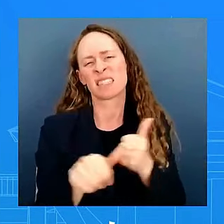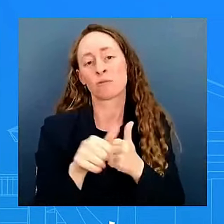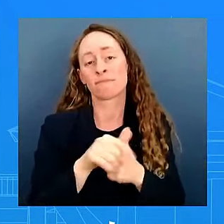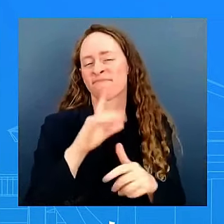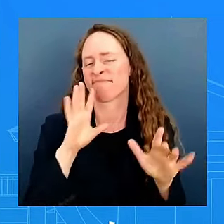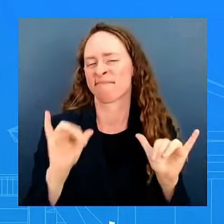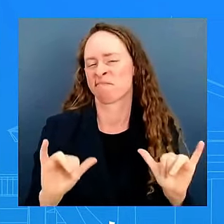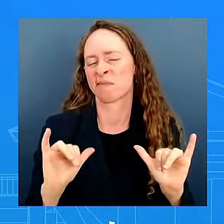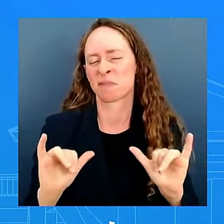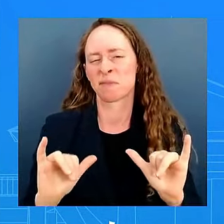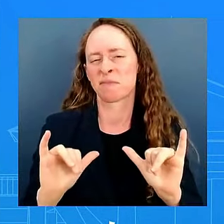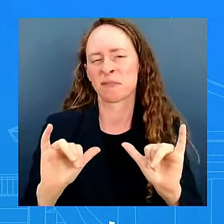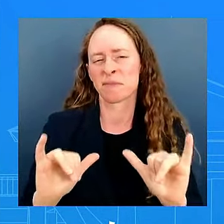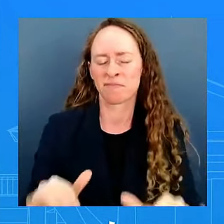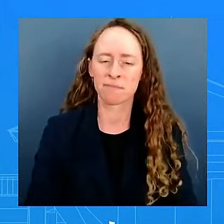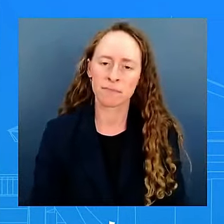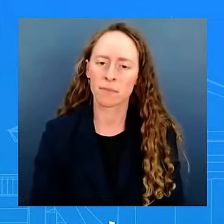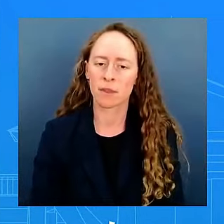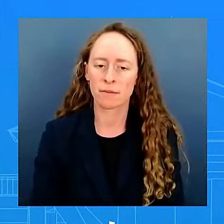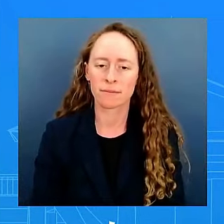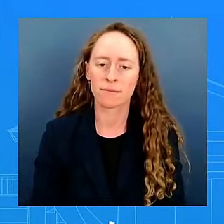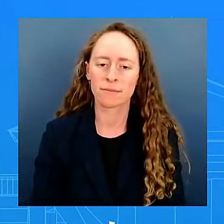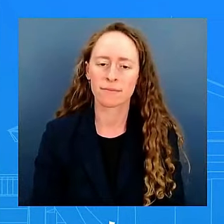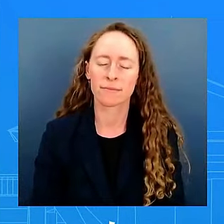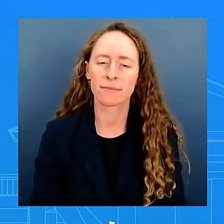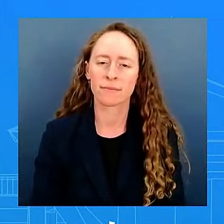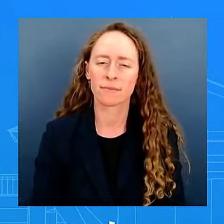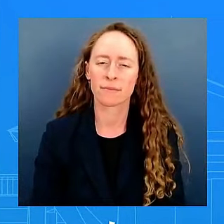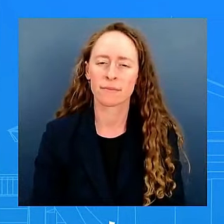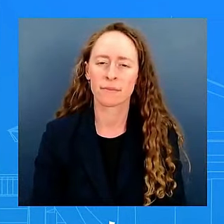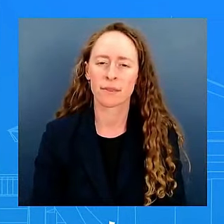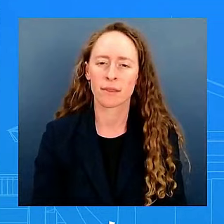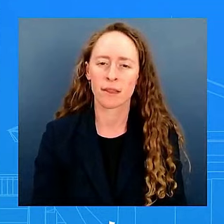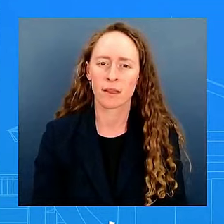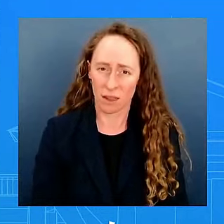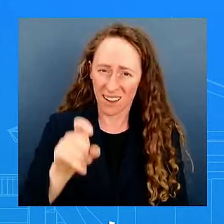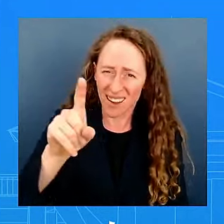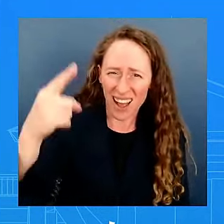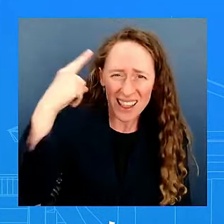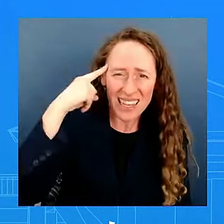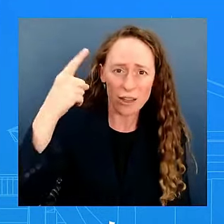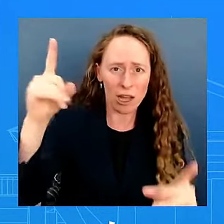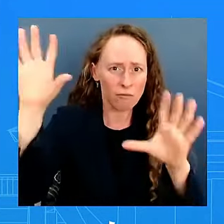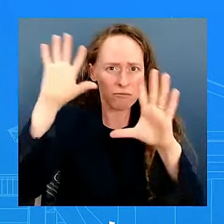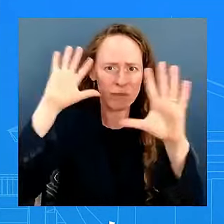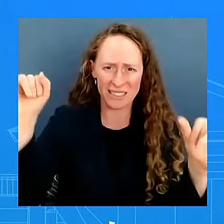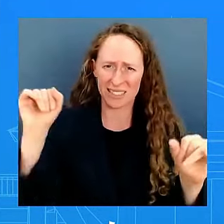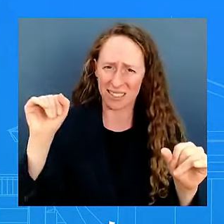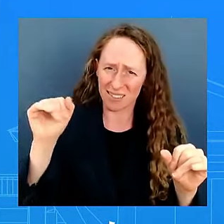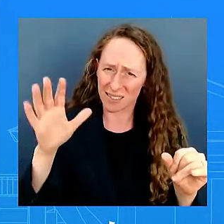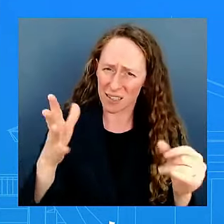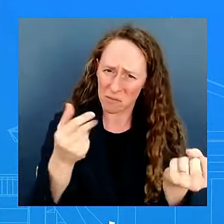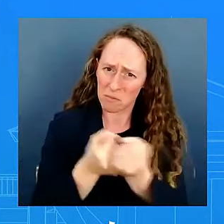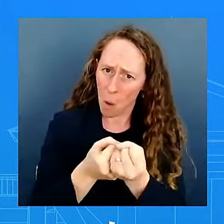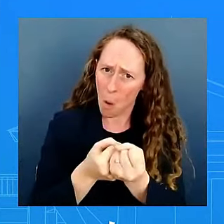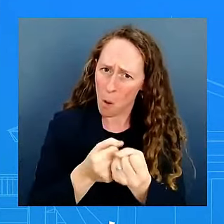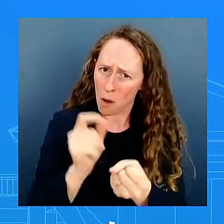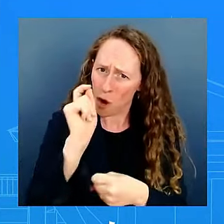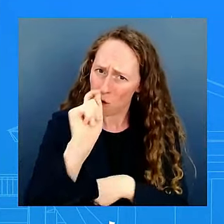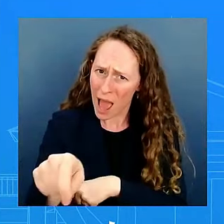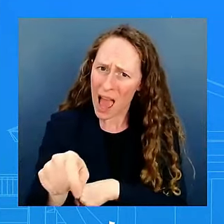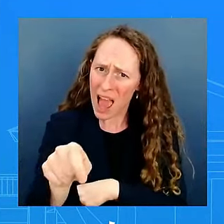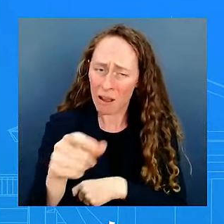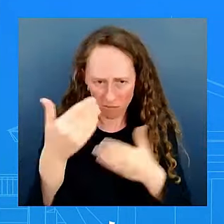the president's support for munitions being used inside russia i wouldn't expect uh any big